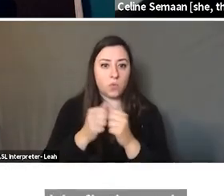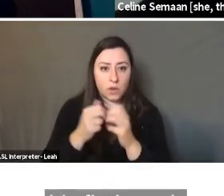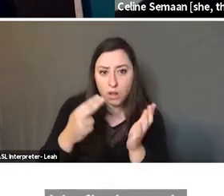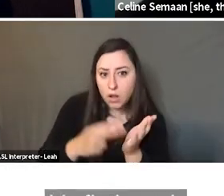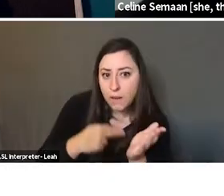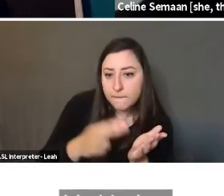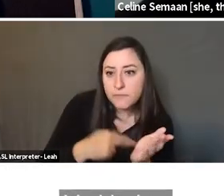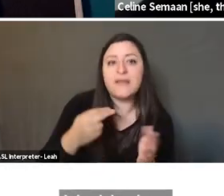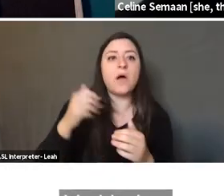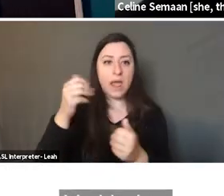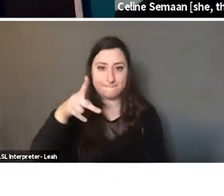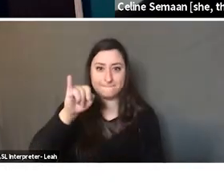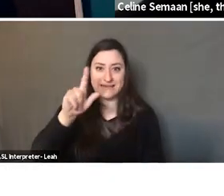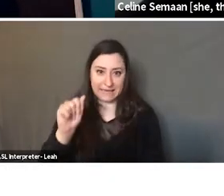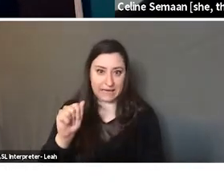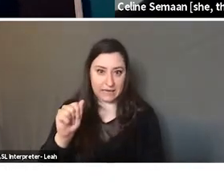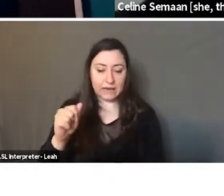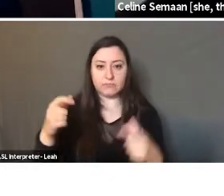pita, it's flat bread. It's khibus.